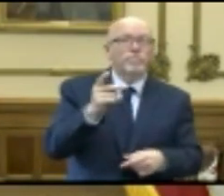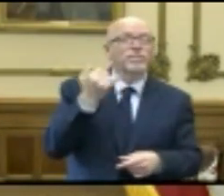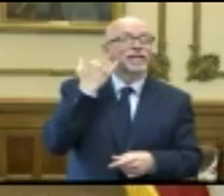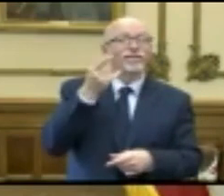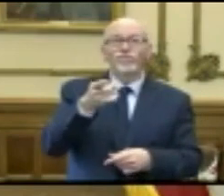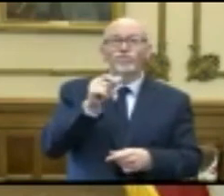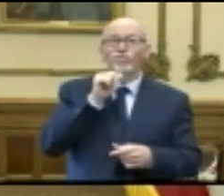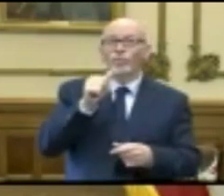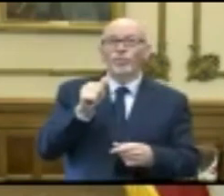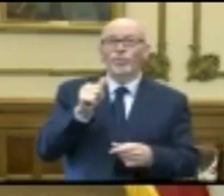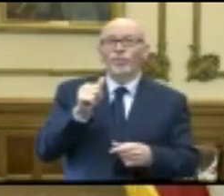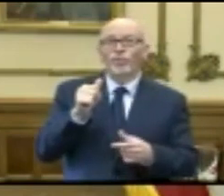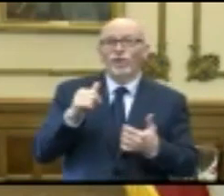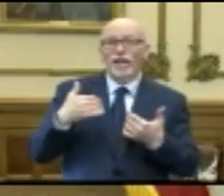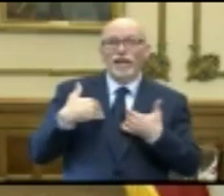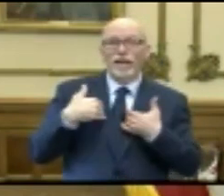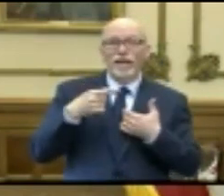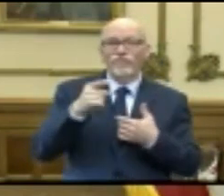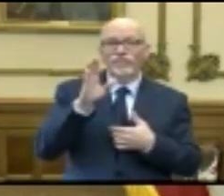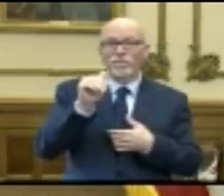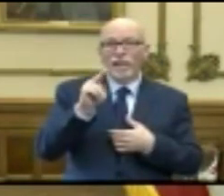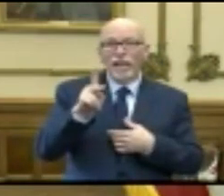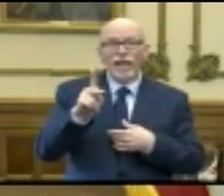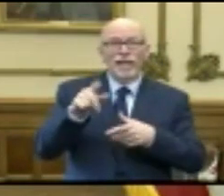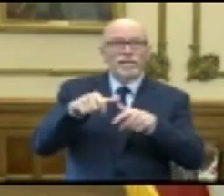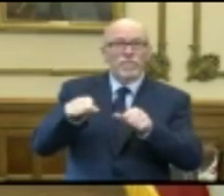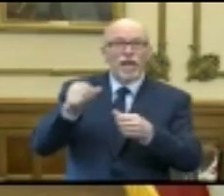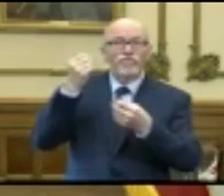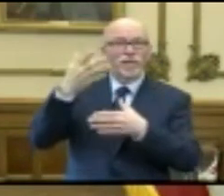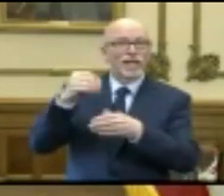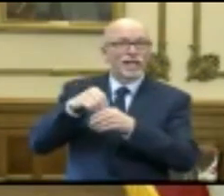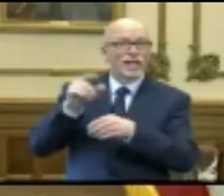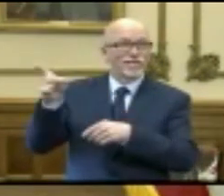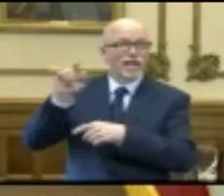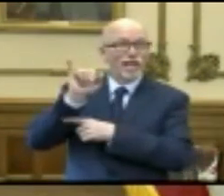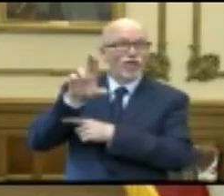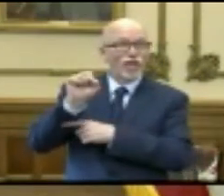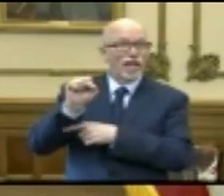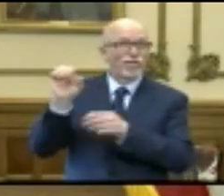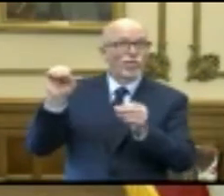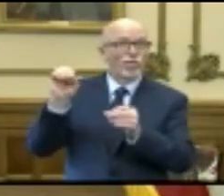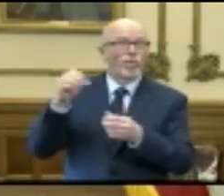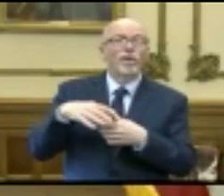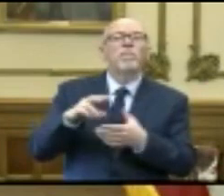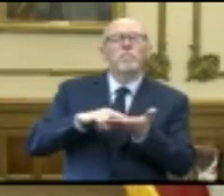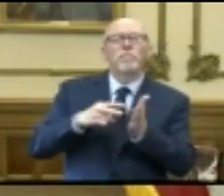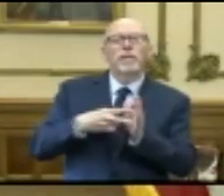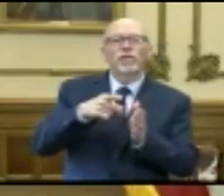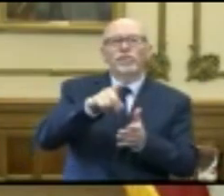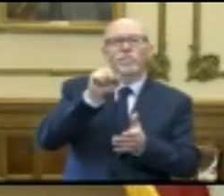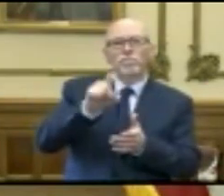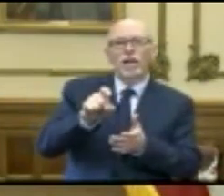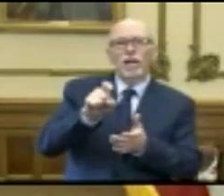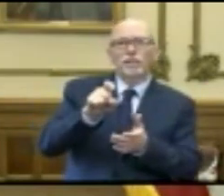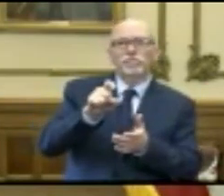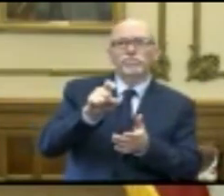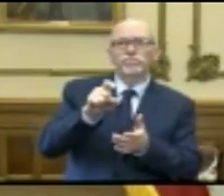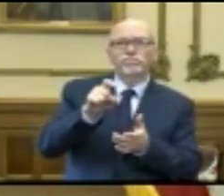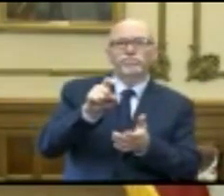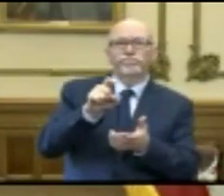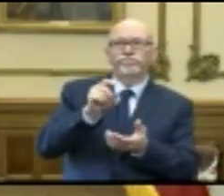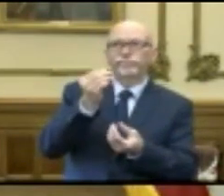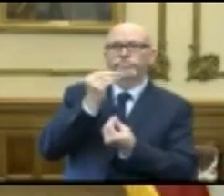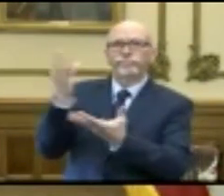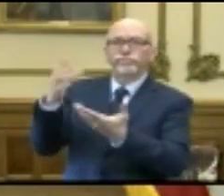not have bank deposit information on file with the IRS. They either need to put that information on